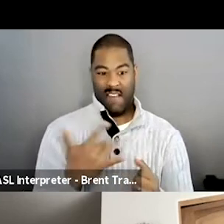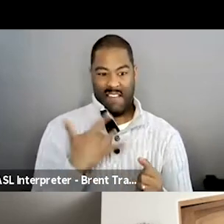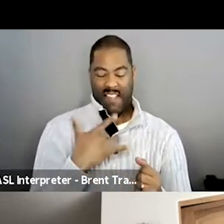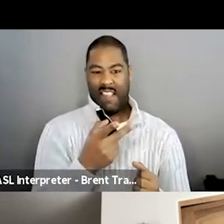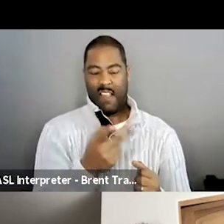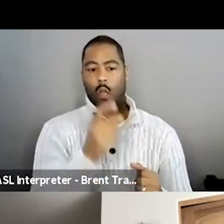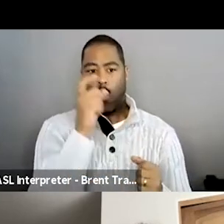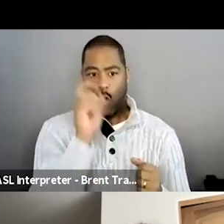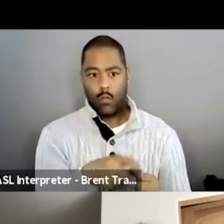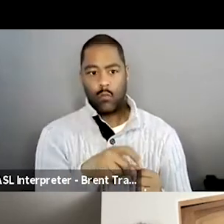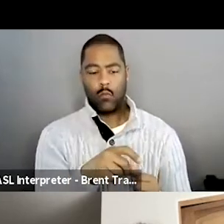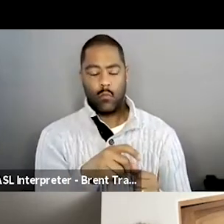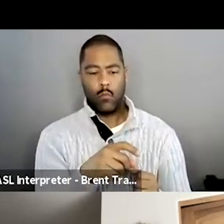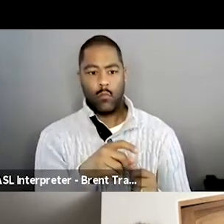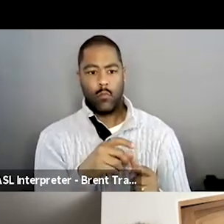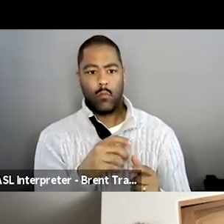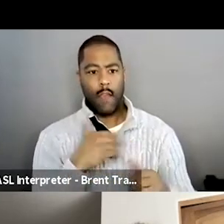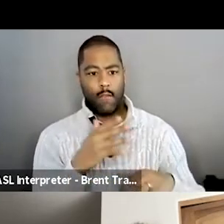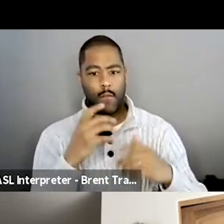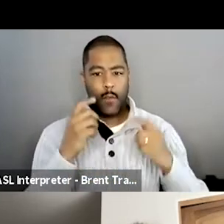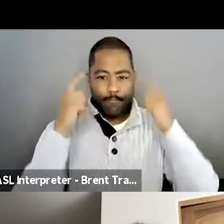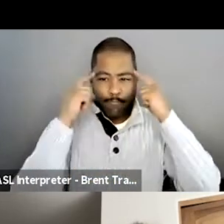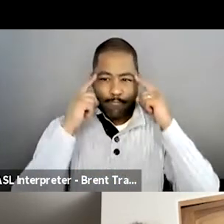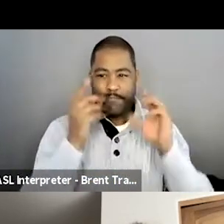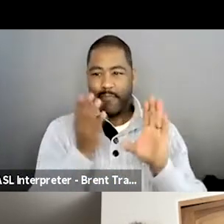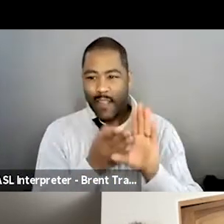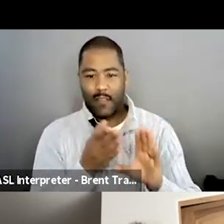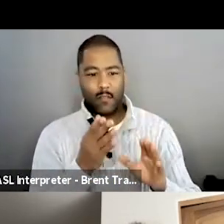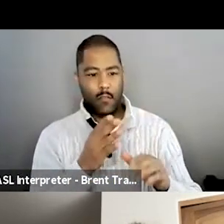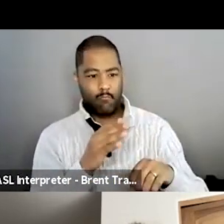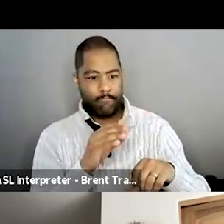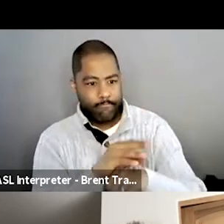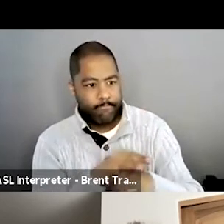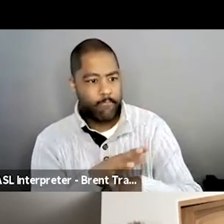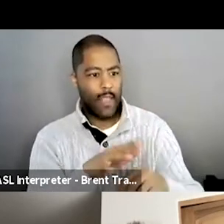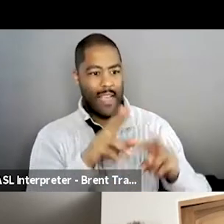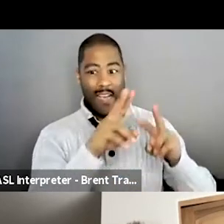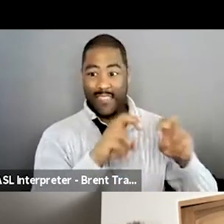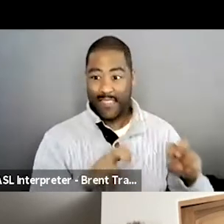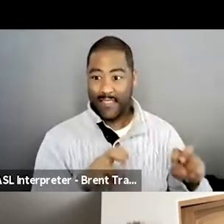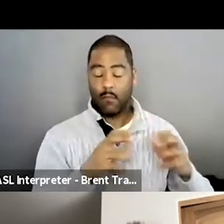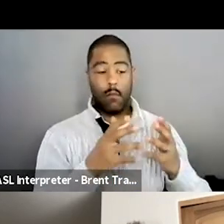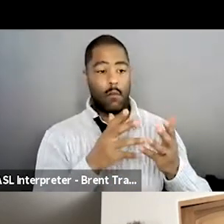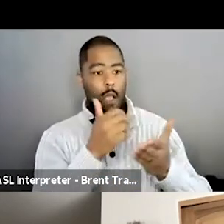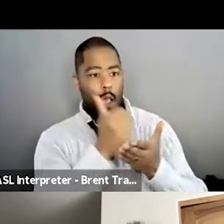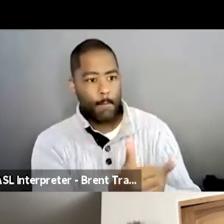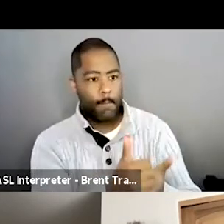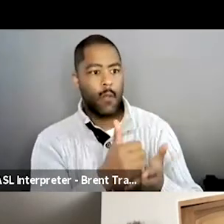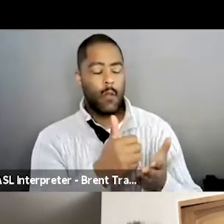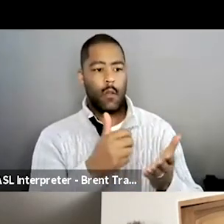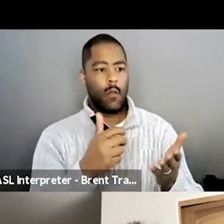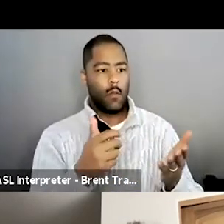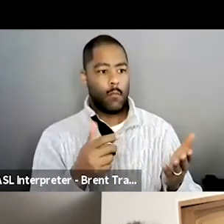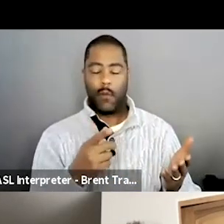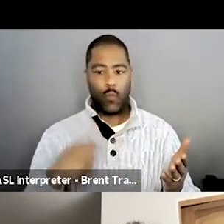join activities that are more her pace, but we didn't get any of that because essentially you deem yourself